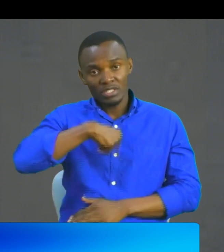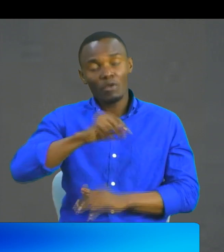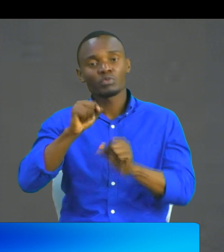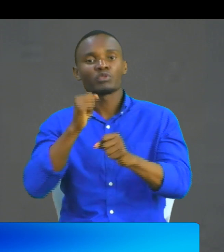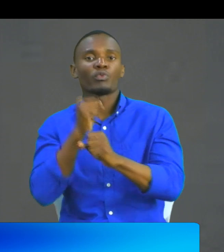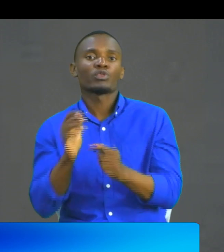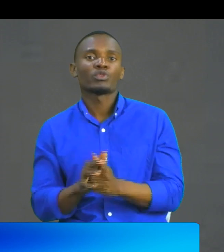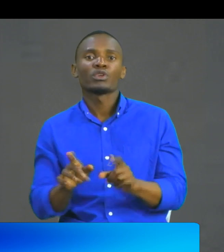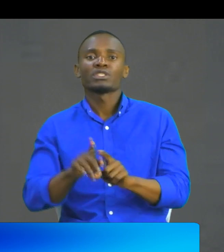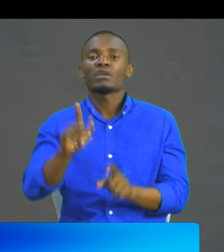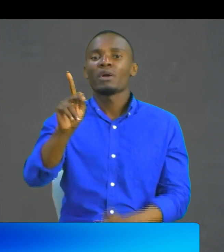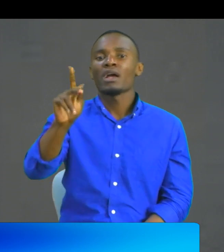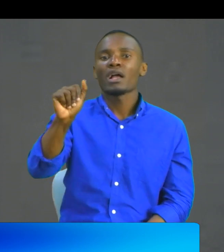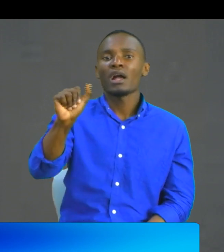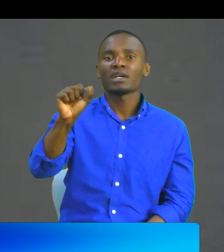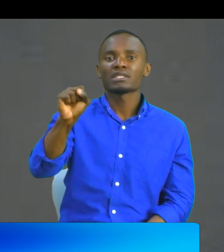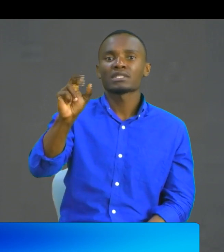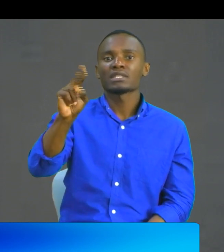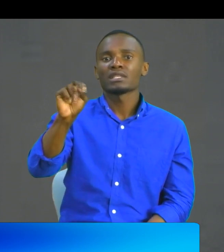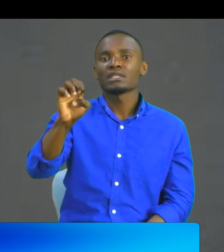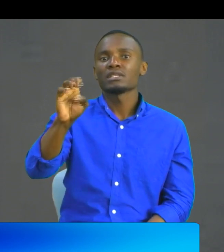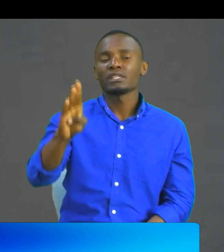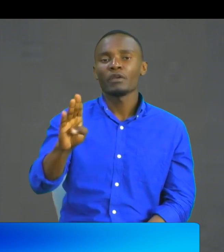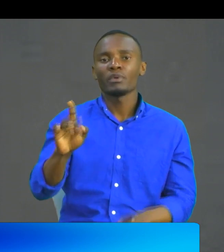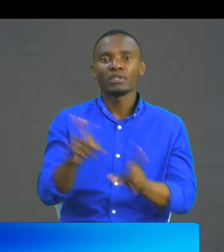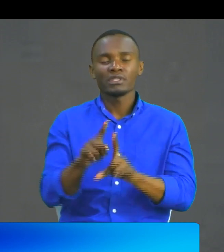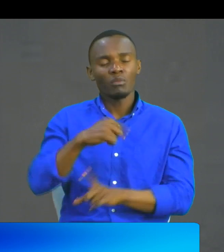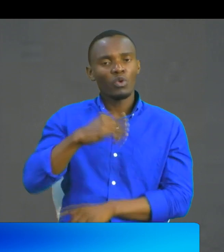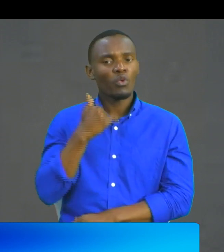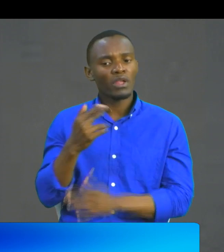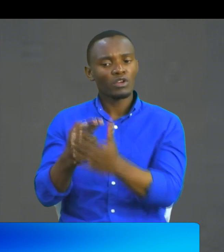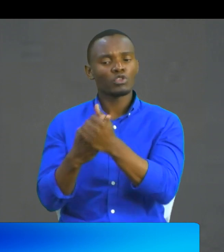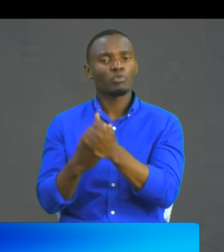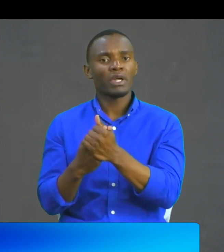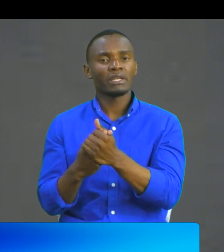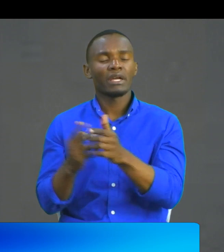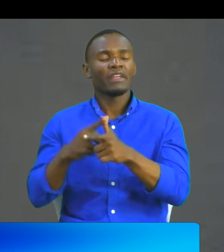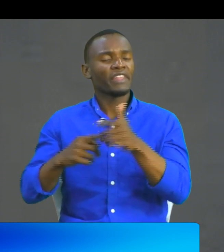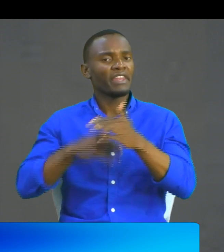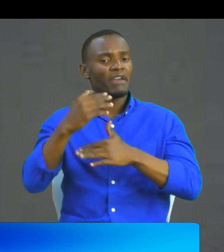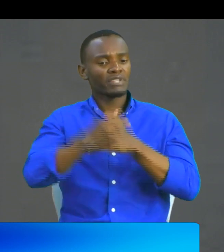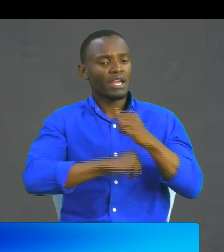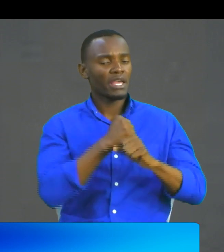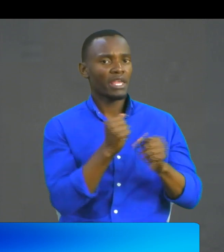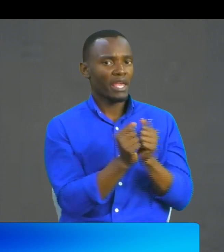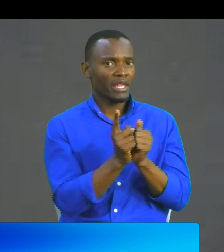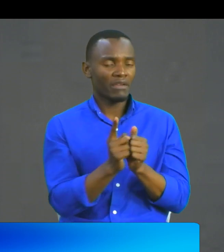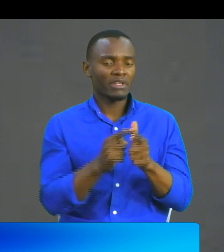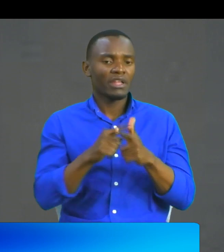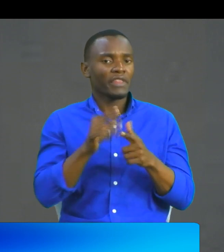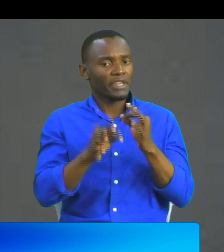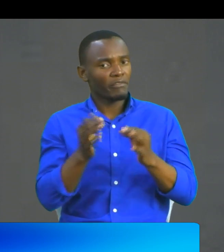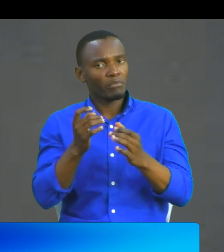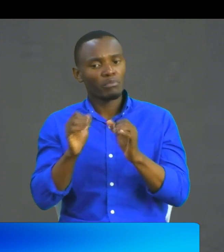CUSNEP offer vocational courses and we are looking forward to partnering and see if after year 11 can they take up the vocational courses with